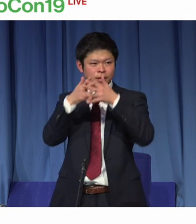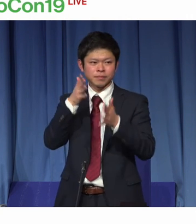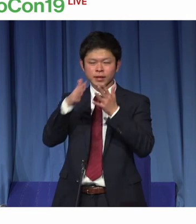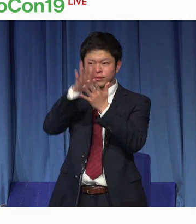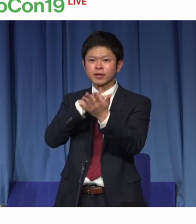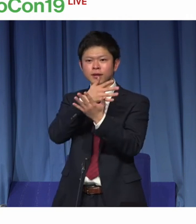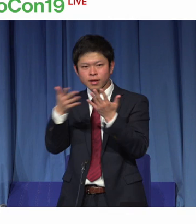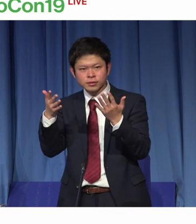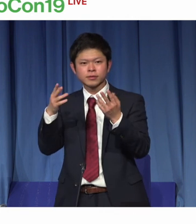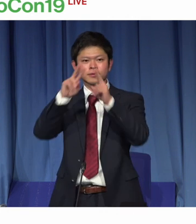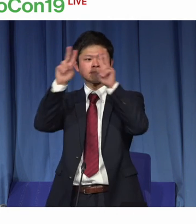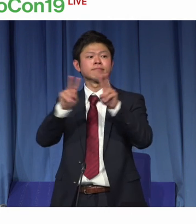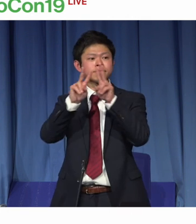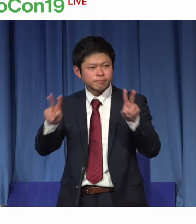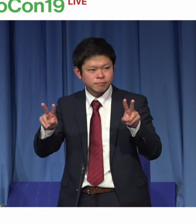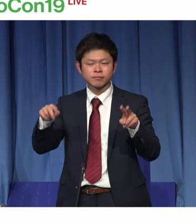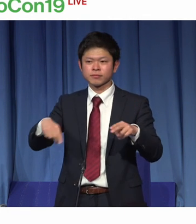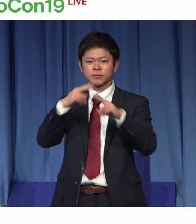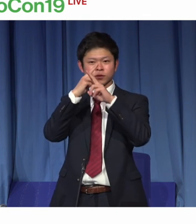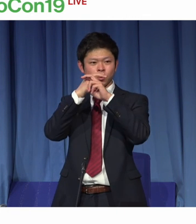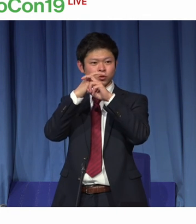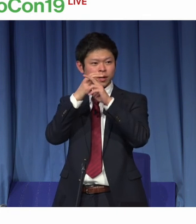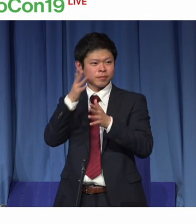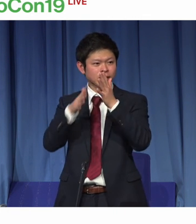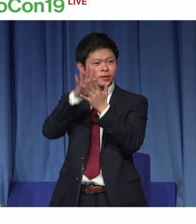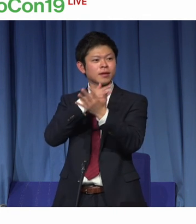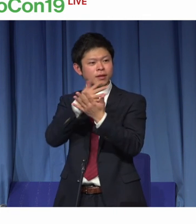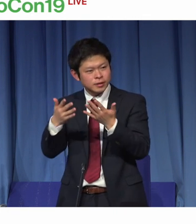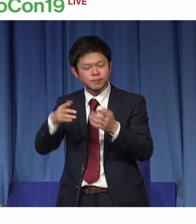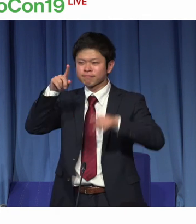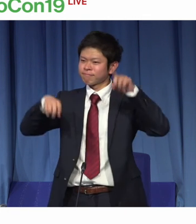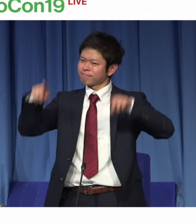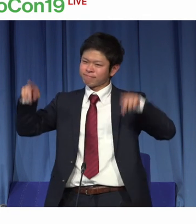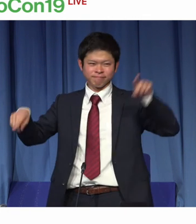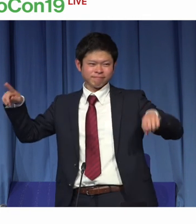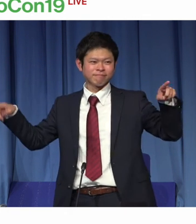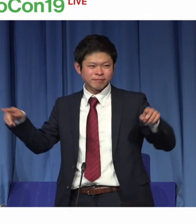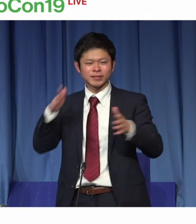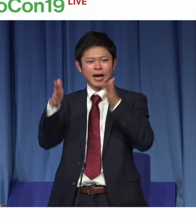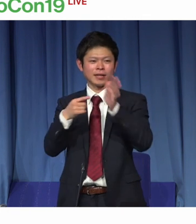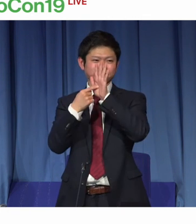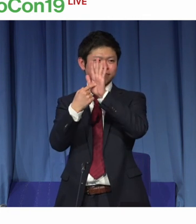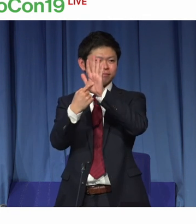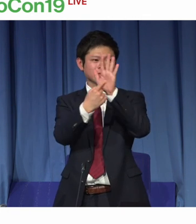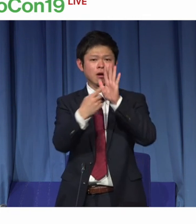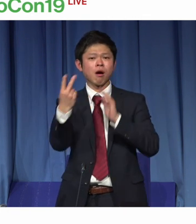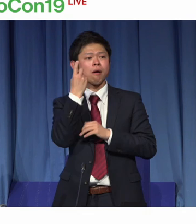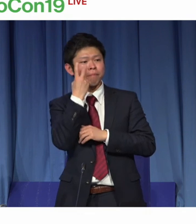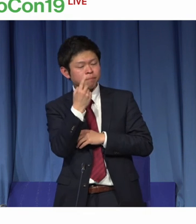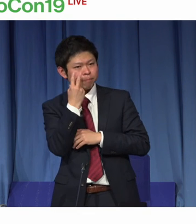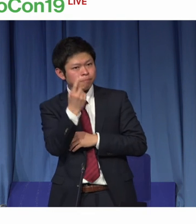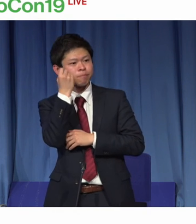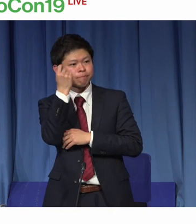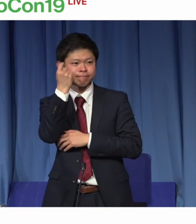the program in Japanese and American Sign Language and